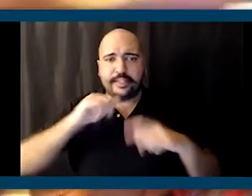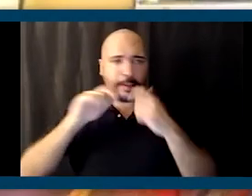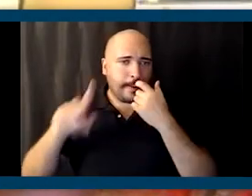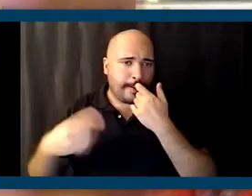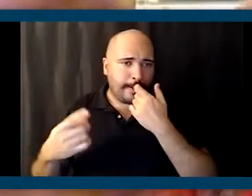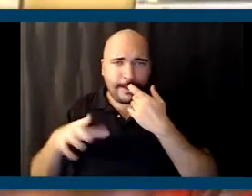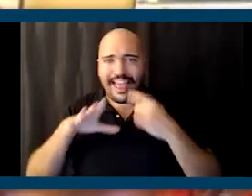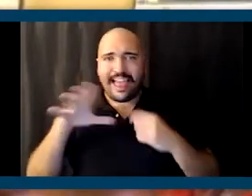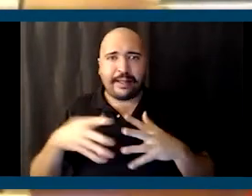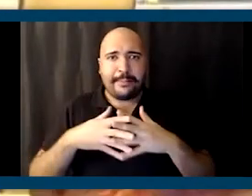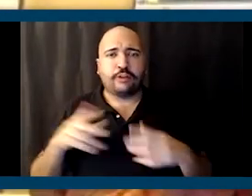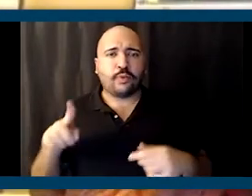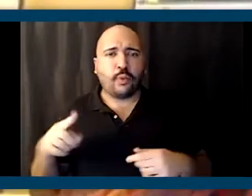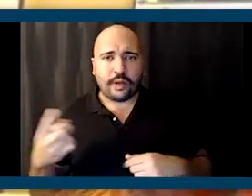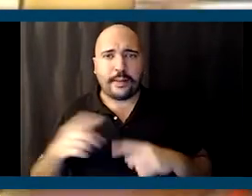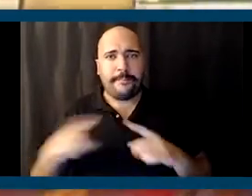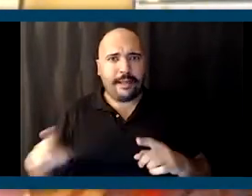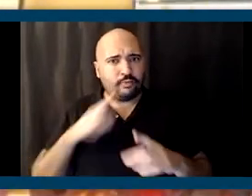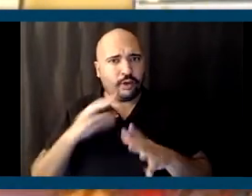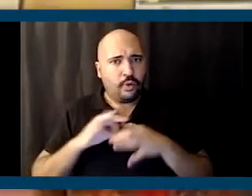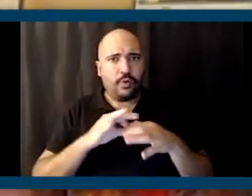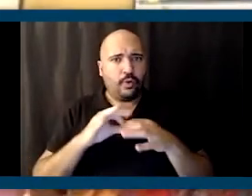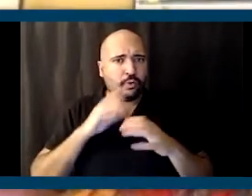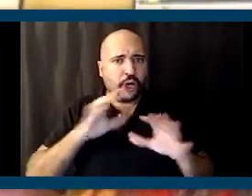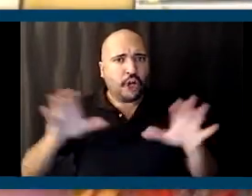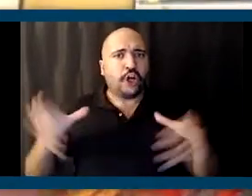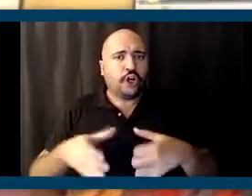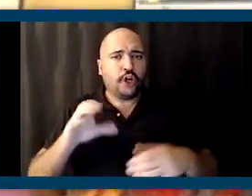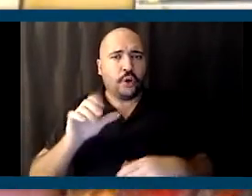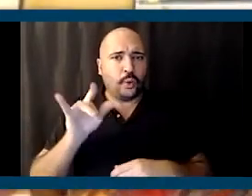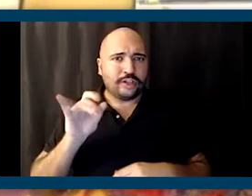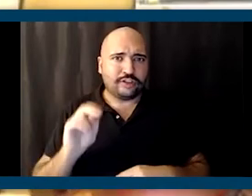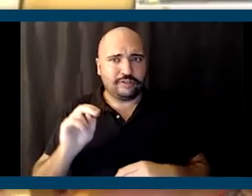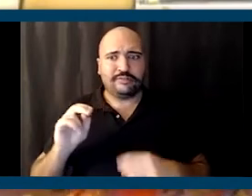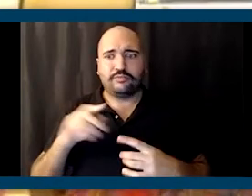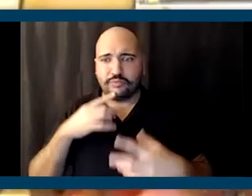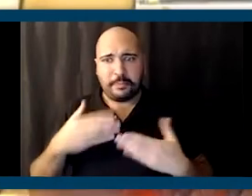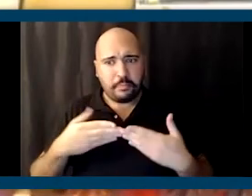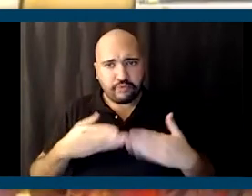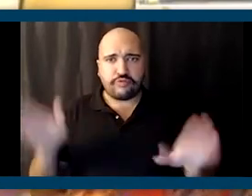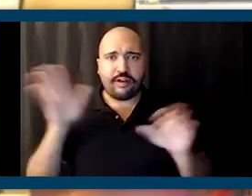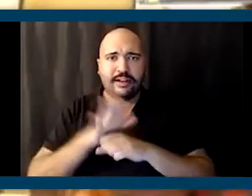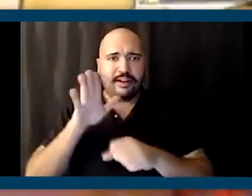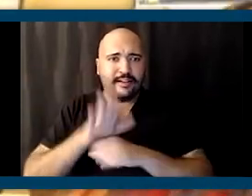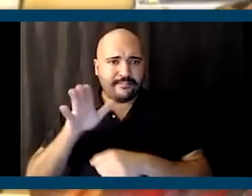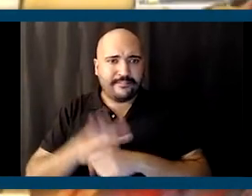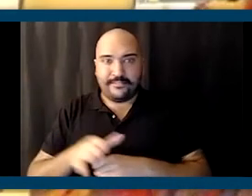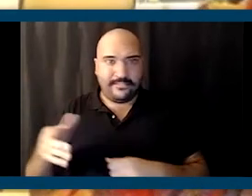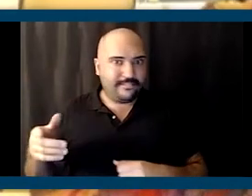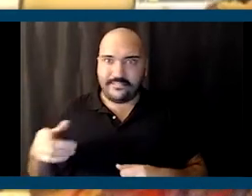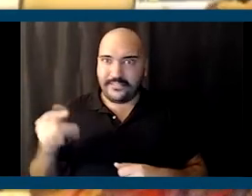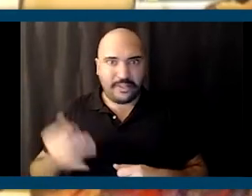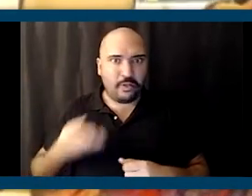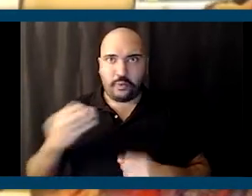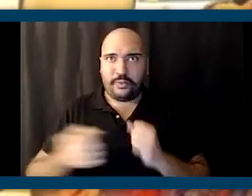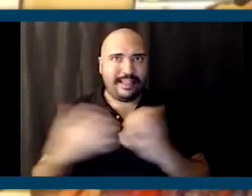African Americans only, but a coalition that is broad enough, because every bill that we got passed, reparations and others, got through without a lot